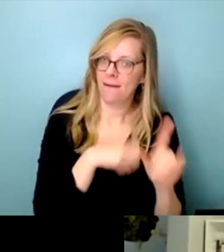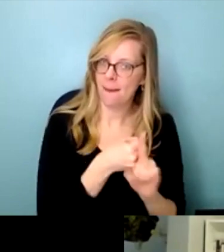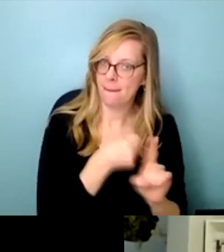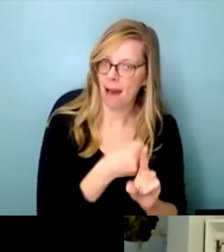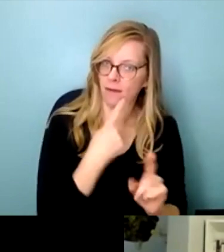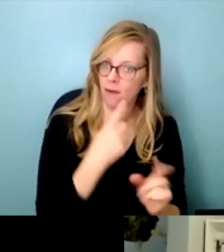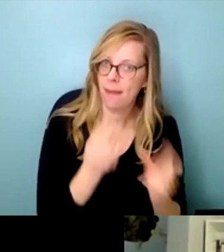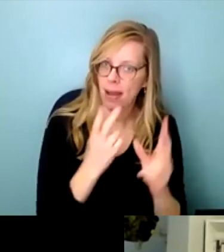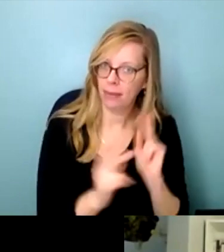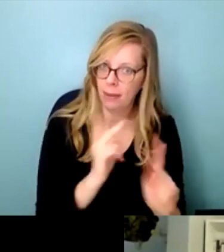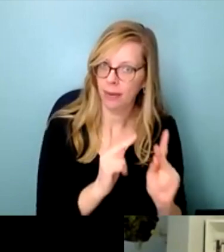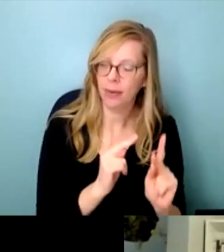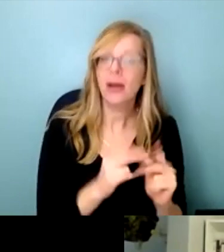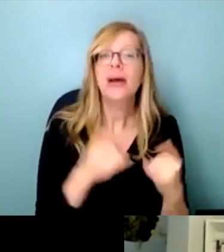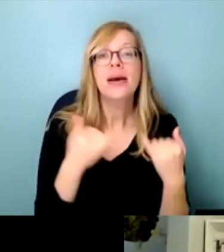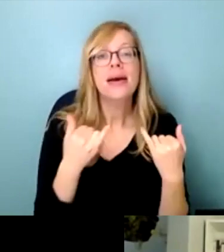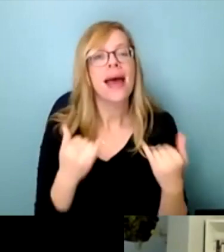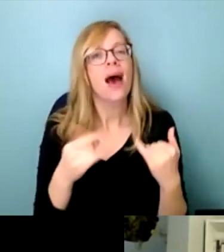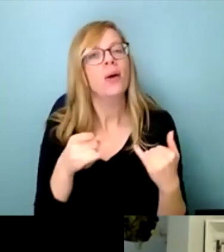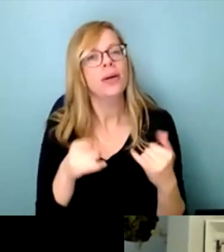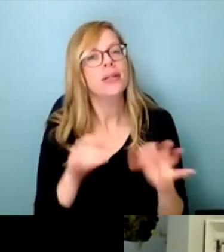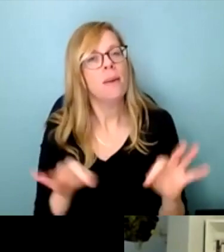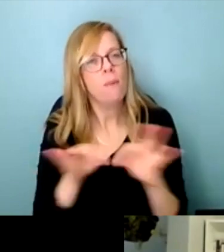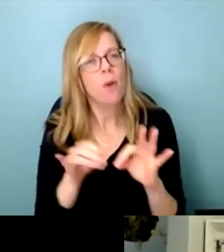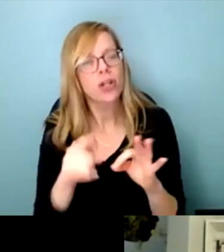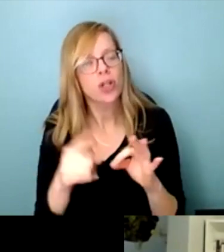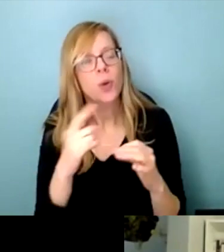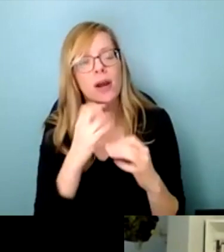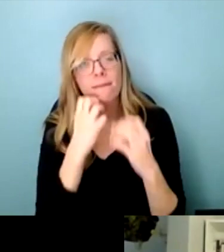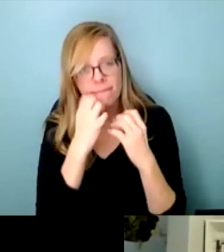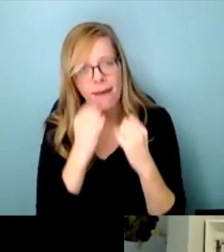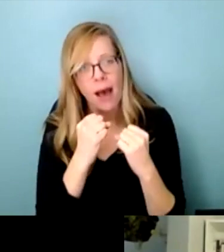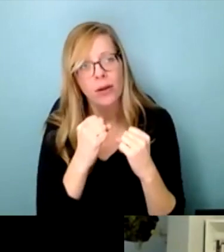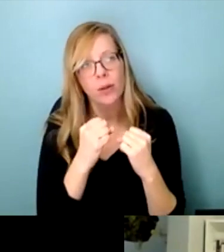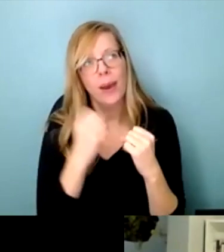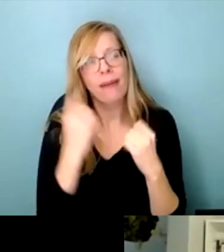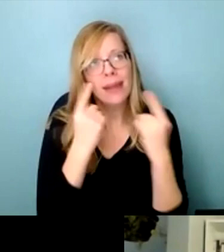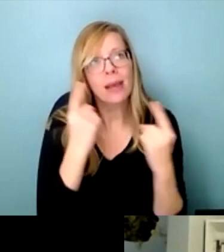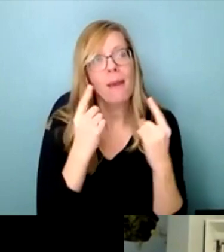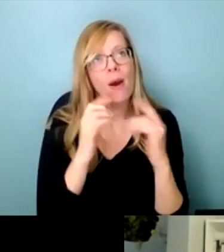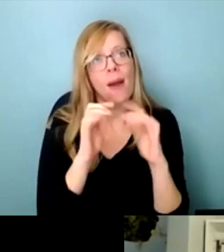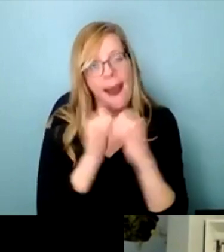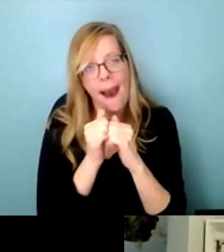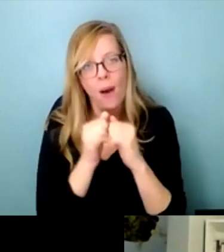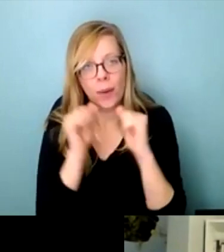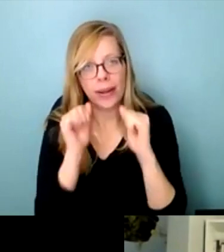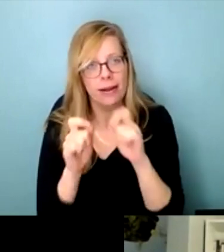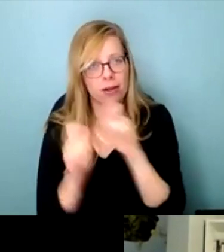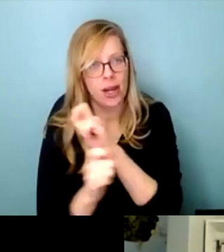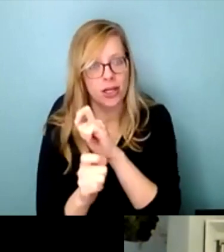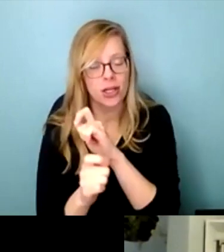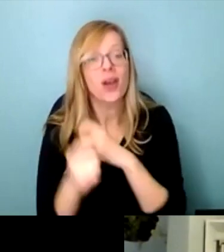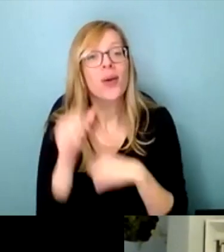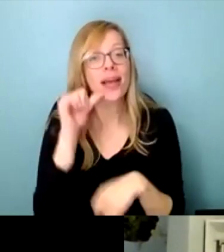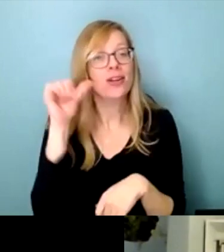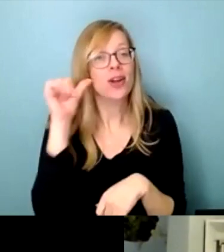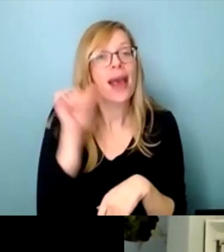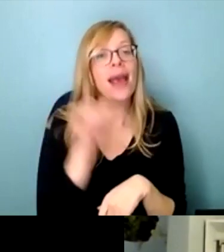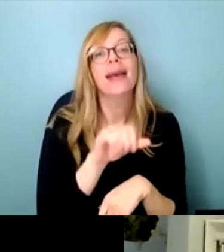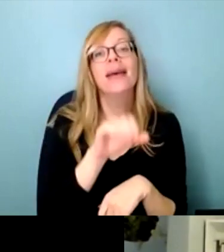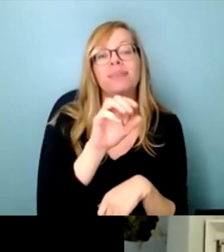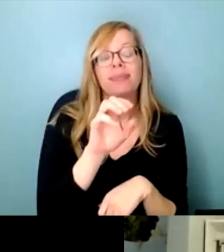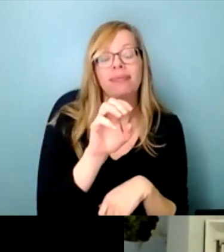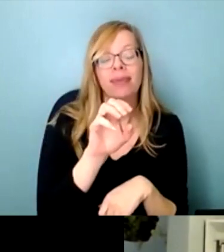to care about public policy because of its potential to change those systems. So yesterday, Elder May Louise Campbell talked about how